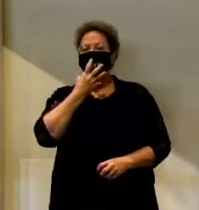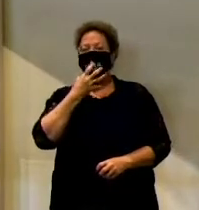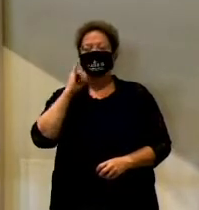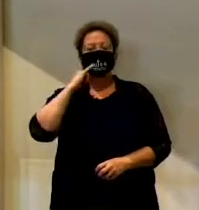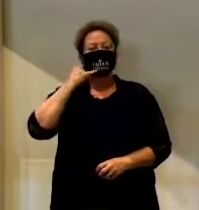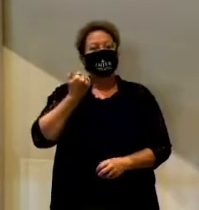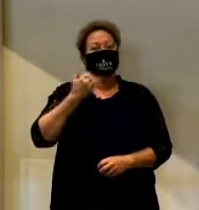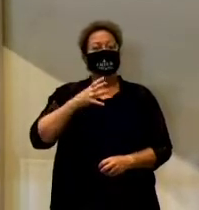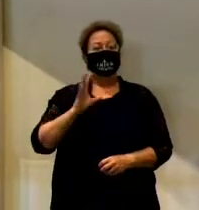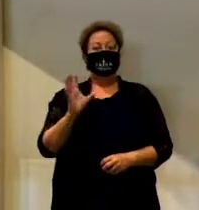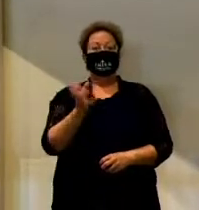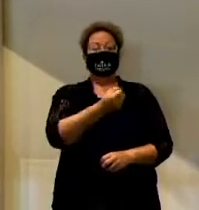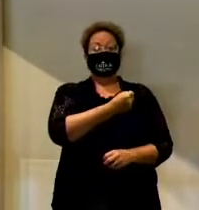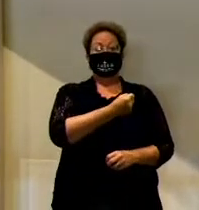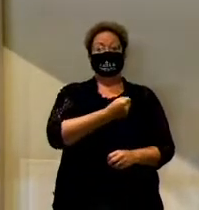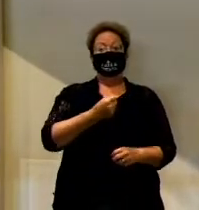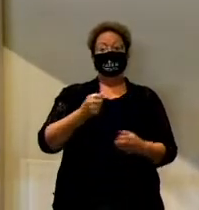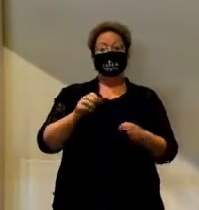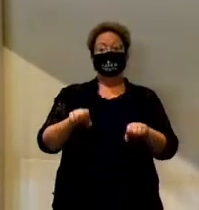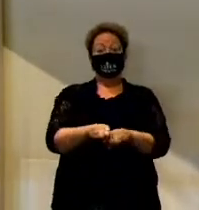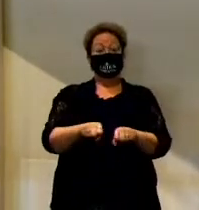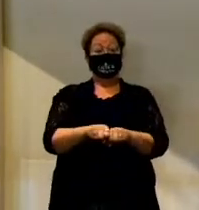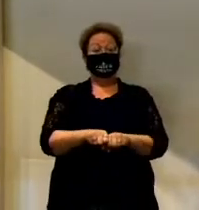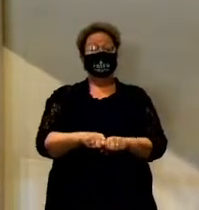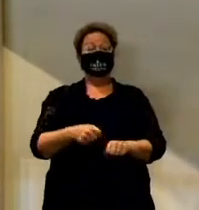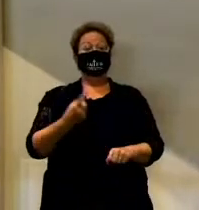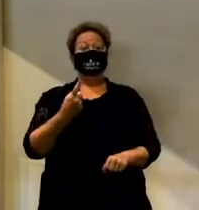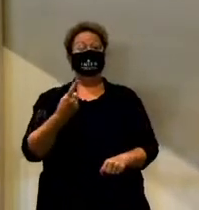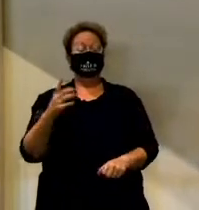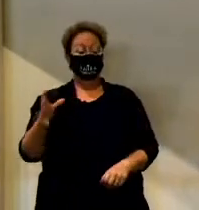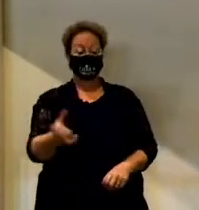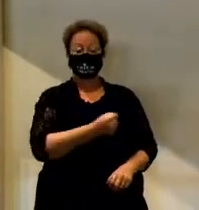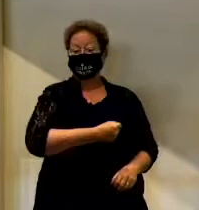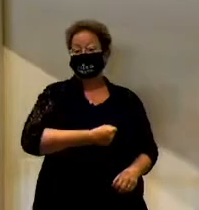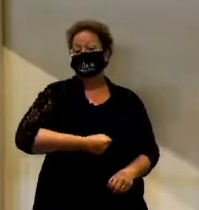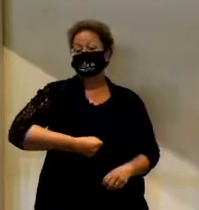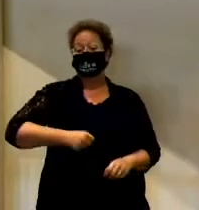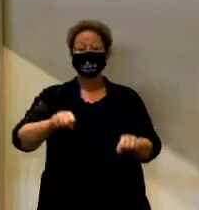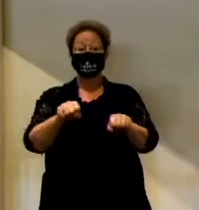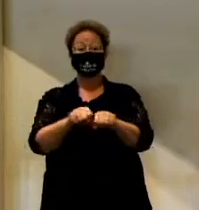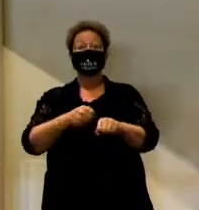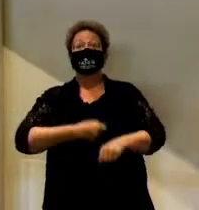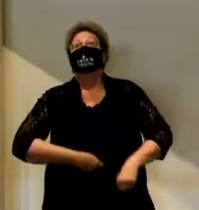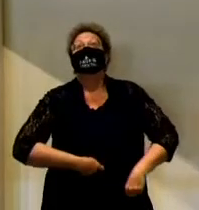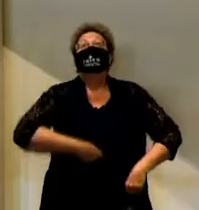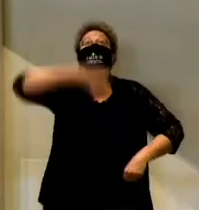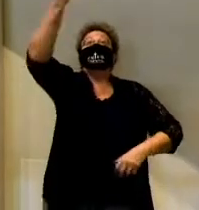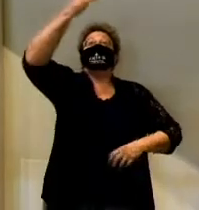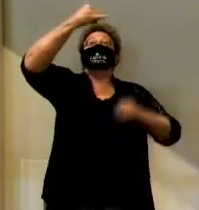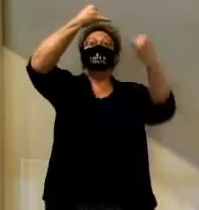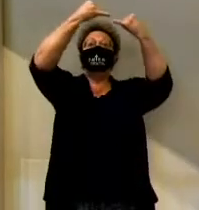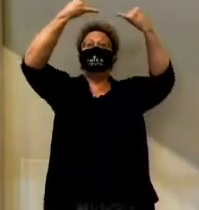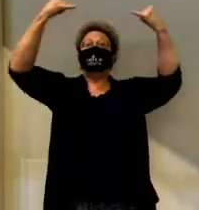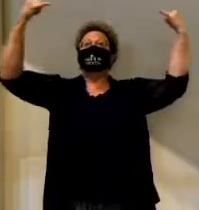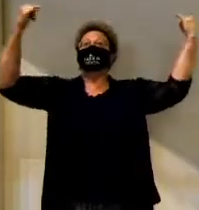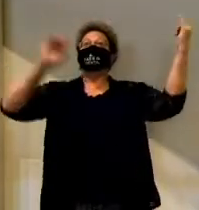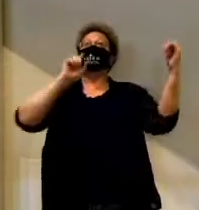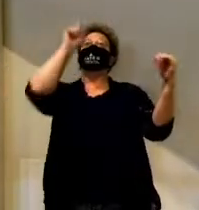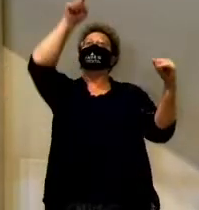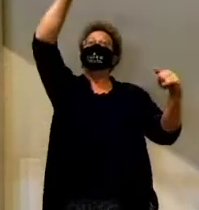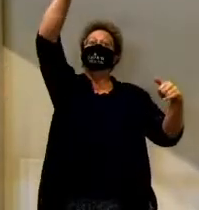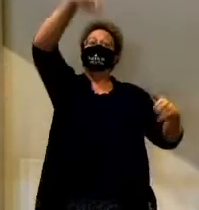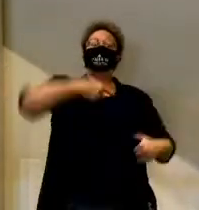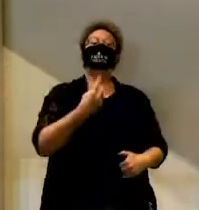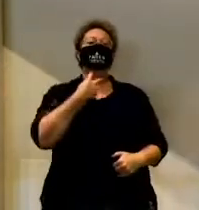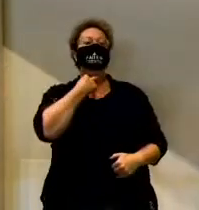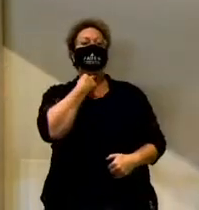Calvin got these MJ shoes. So one day, he snatched those shoes, and he threw them over an electric wire so that they'd be out of reach.